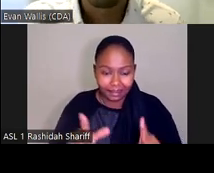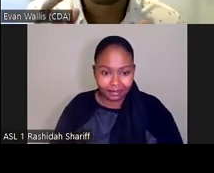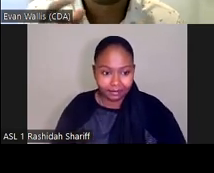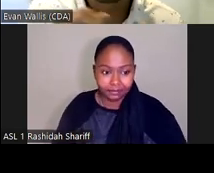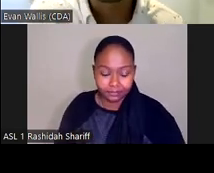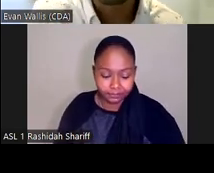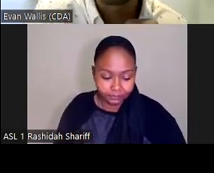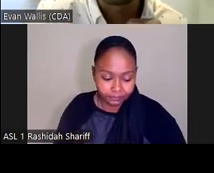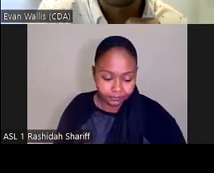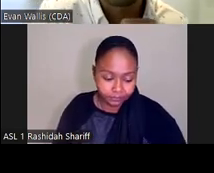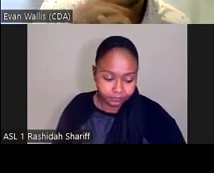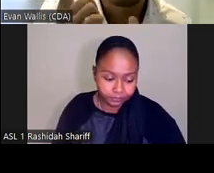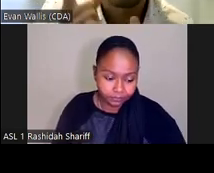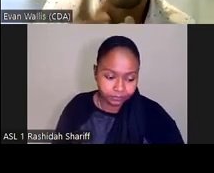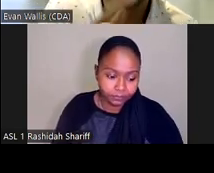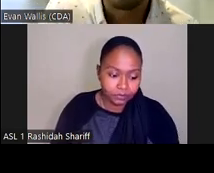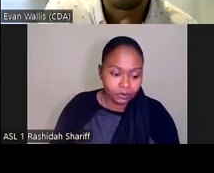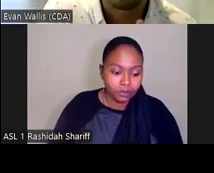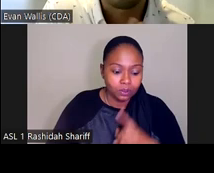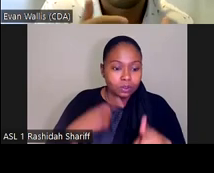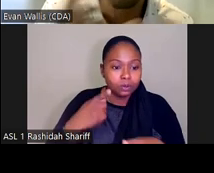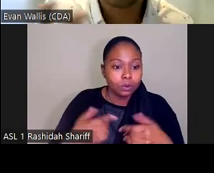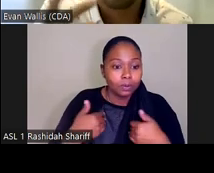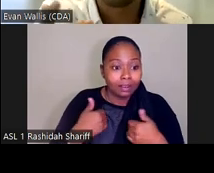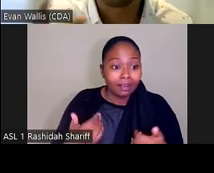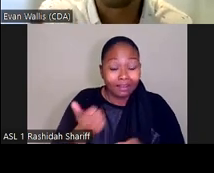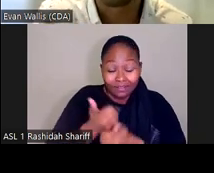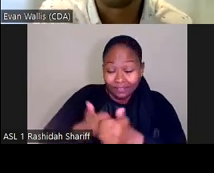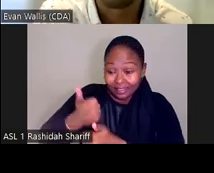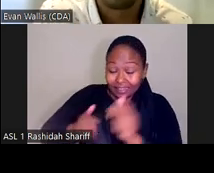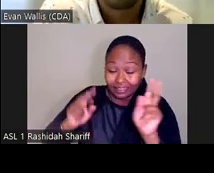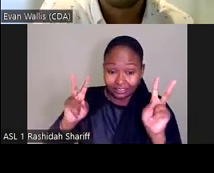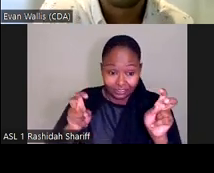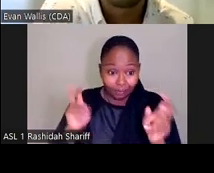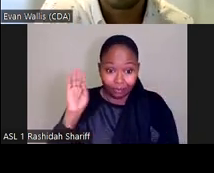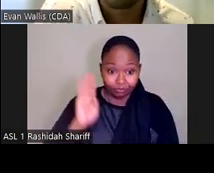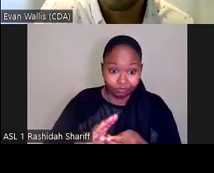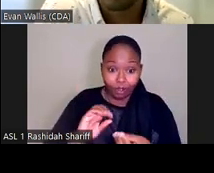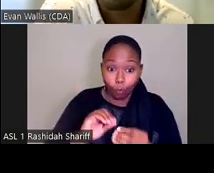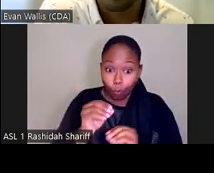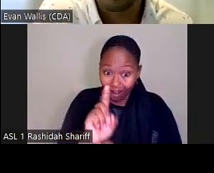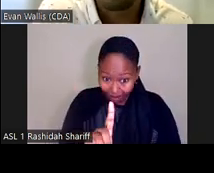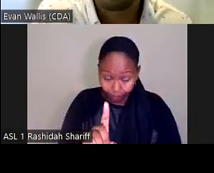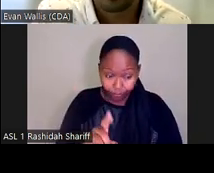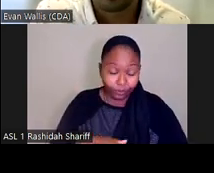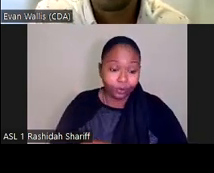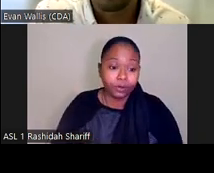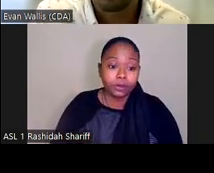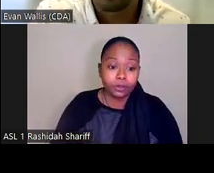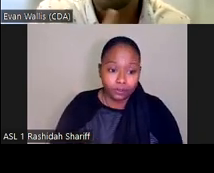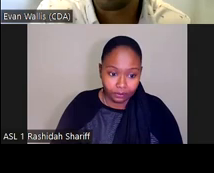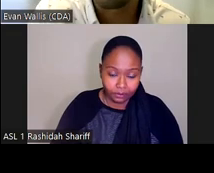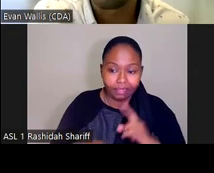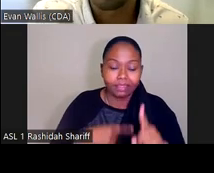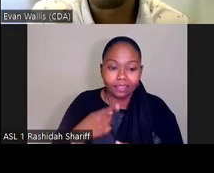So once we've distilled each of those topics down to a single number, we can then track that single number to see how it's changing over time. And